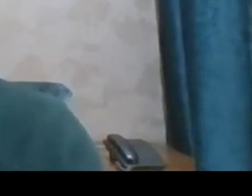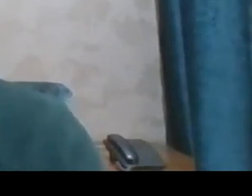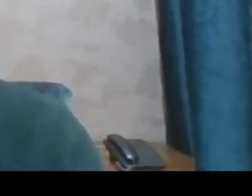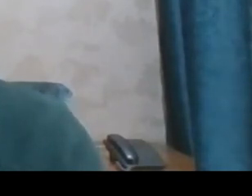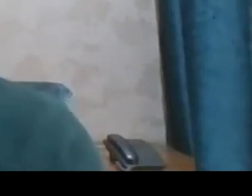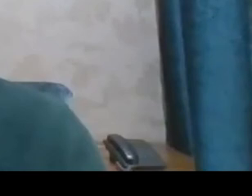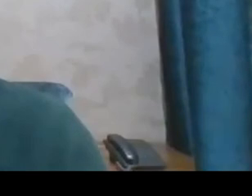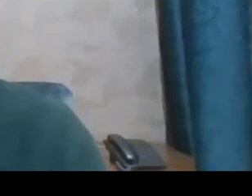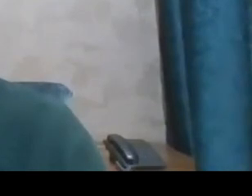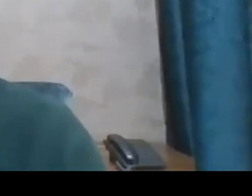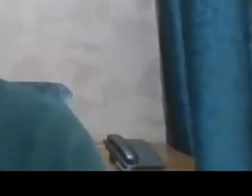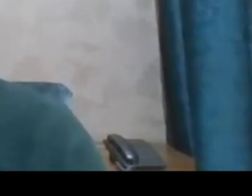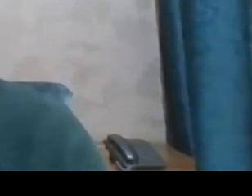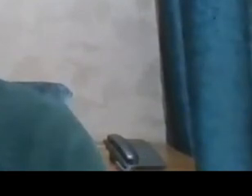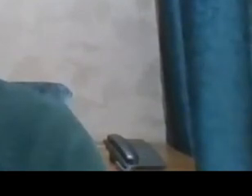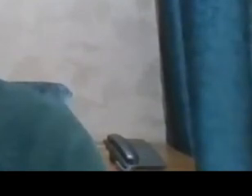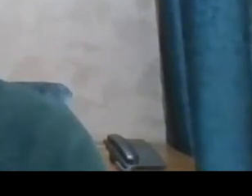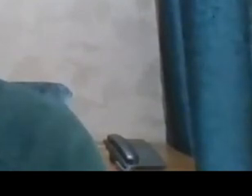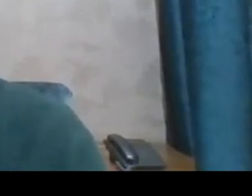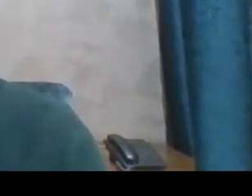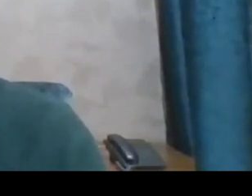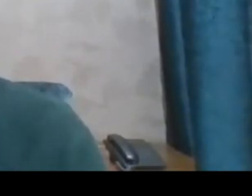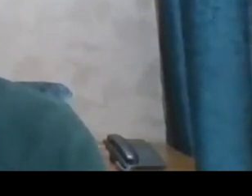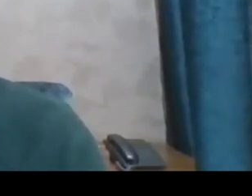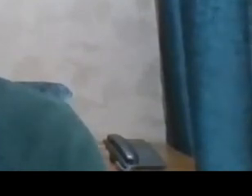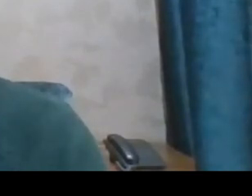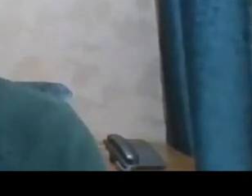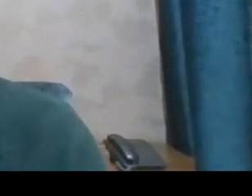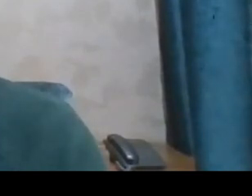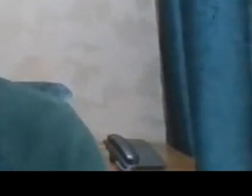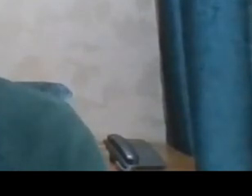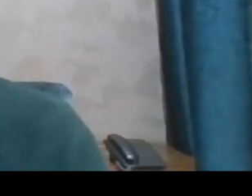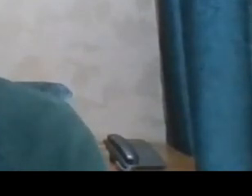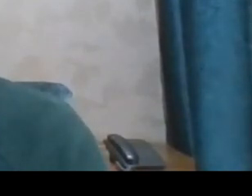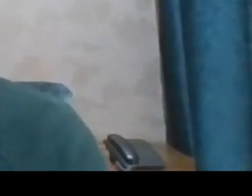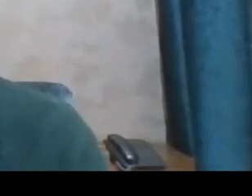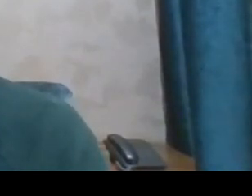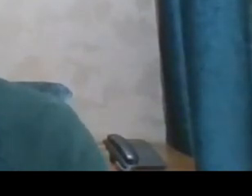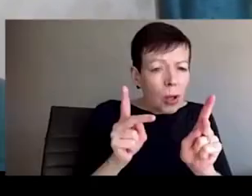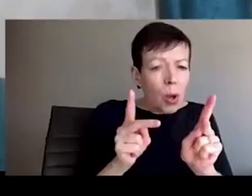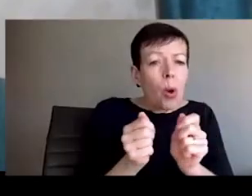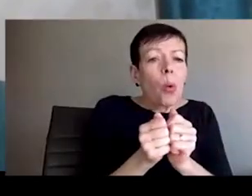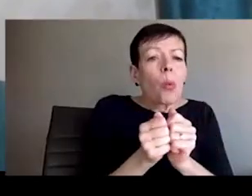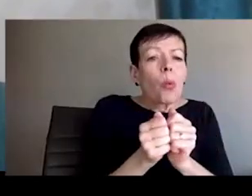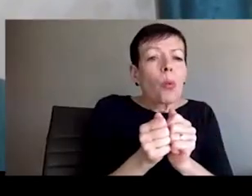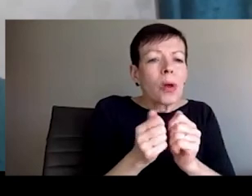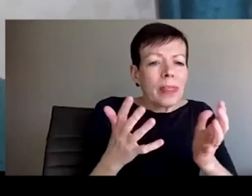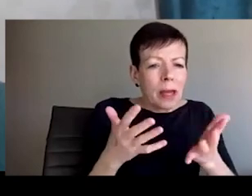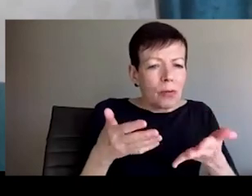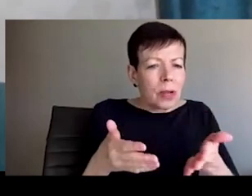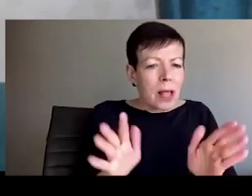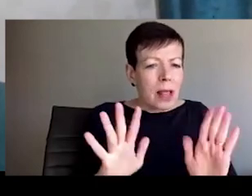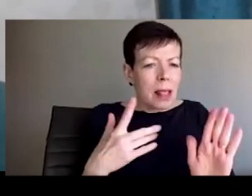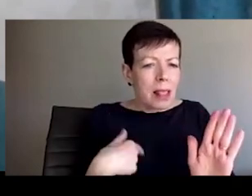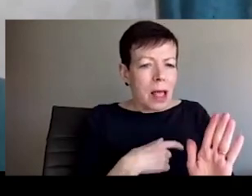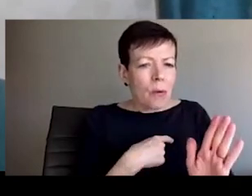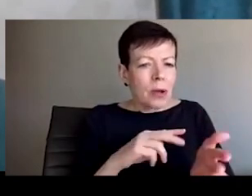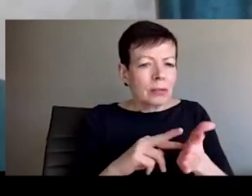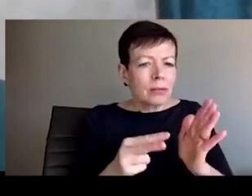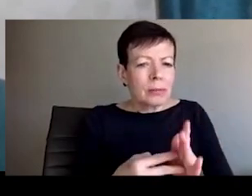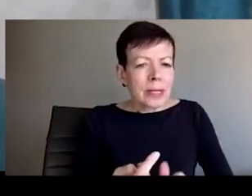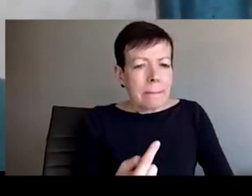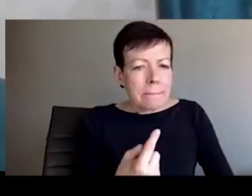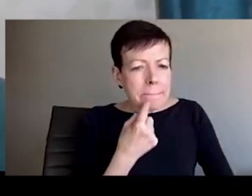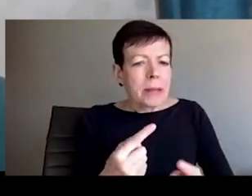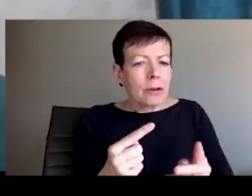refugees and their suffering. With this final point about the refugees, I want to finish my talk or my presentation